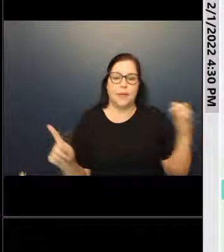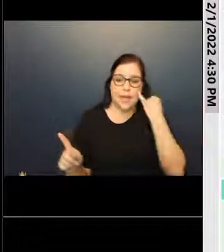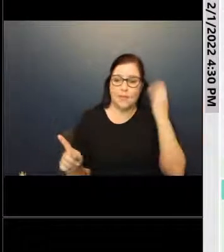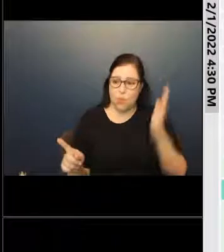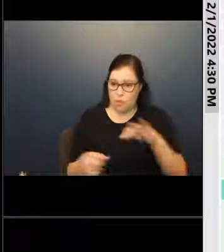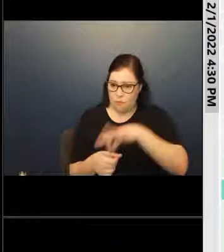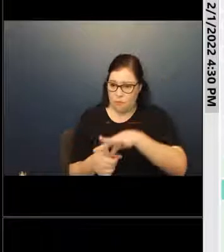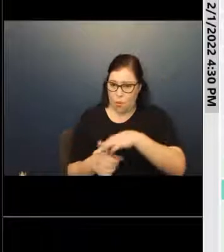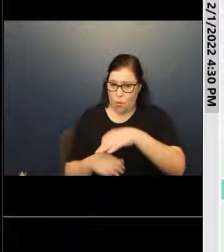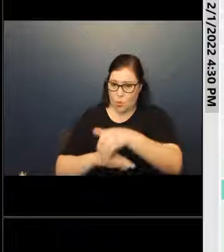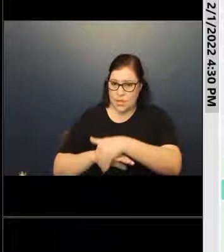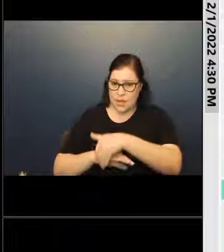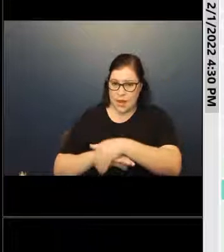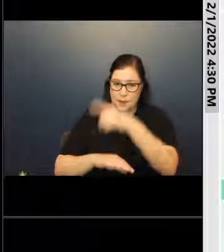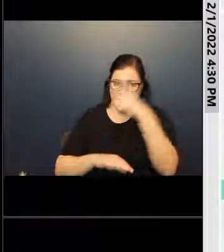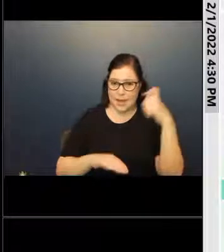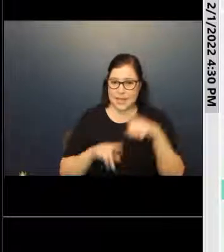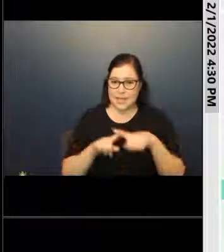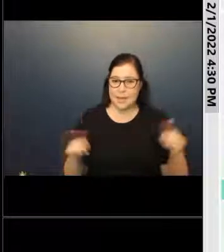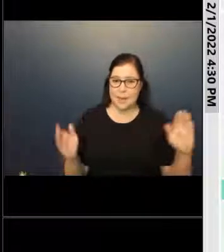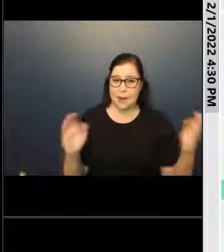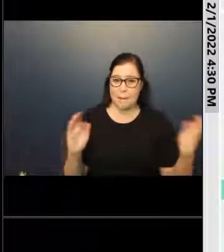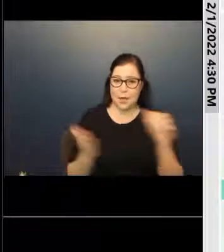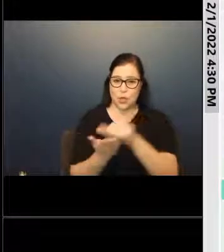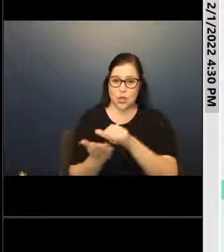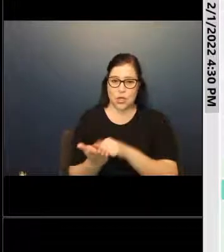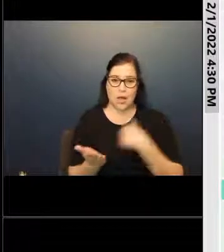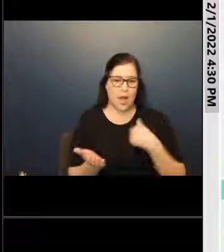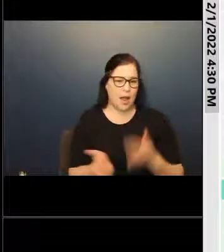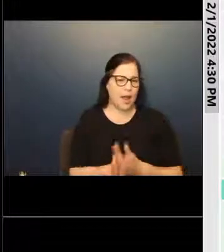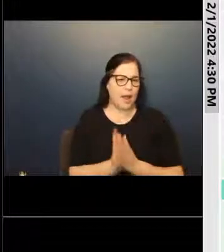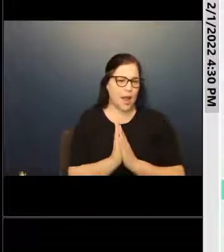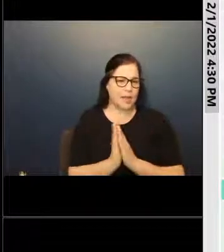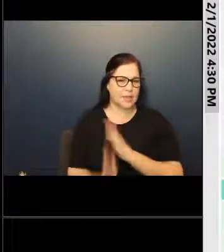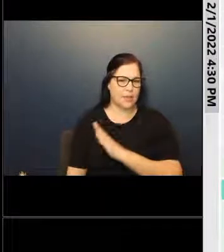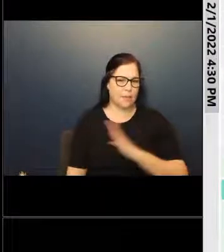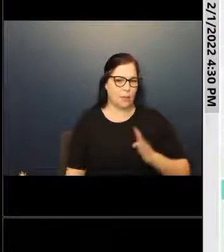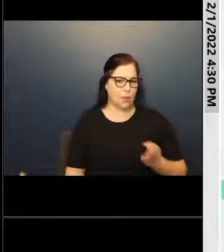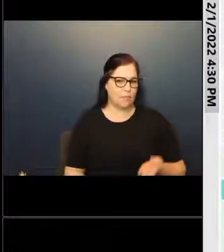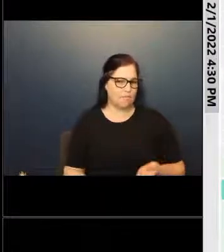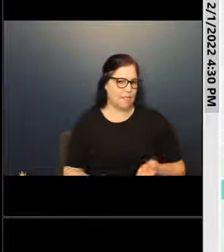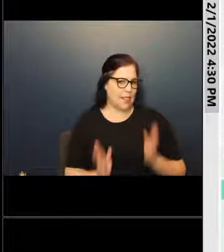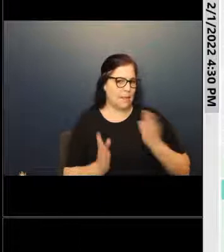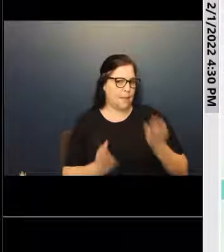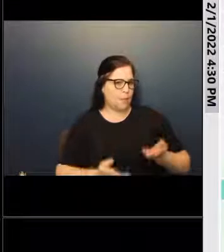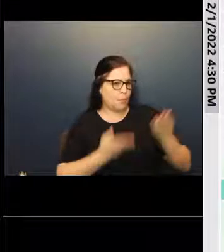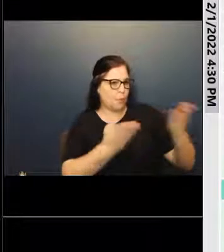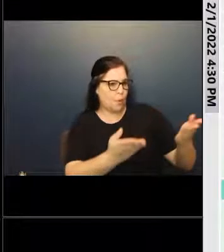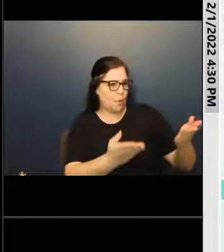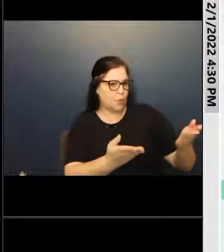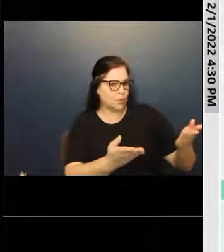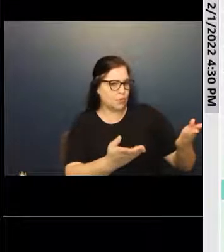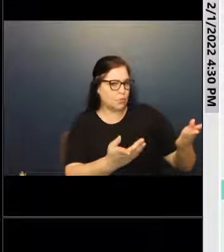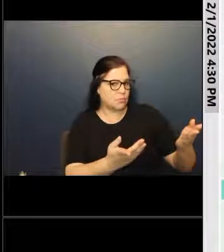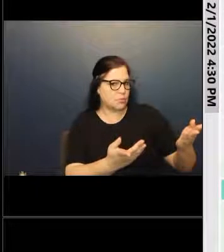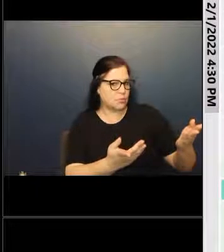tonight, um, because it's different than what's in your agenda, I would just ask that the board allow me to propose a motion that someone could move so I could read into the record